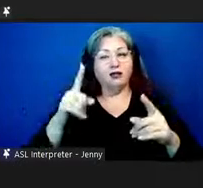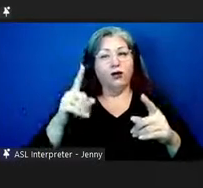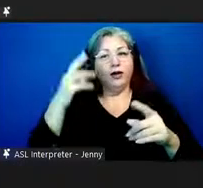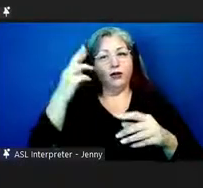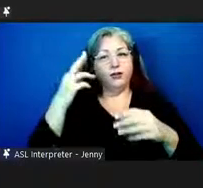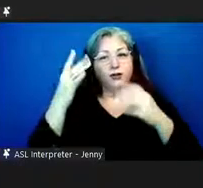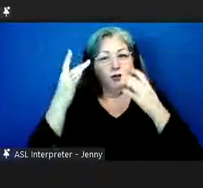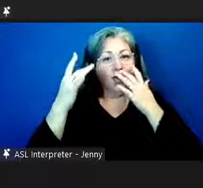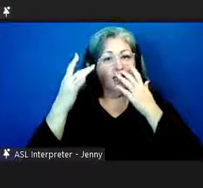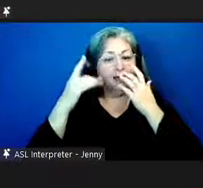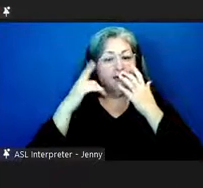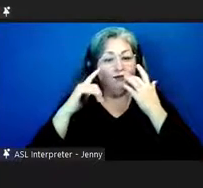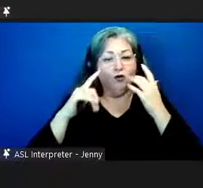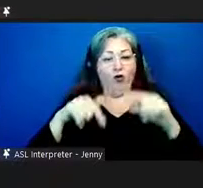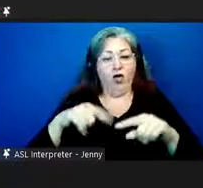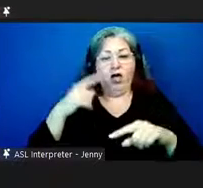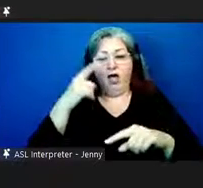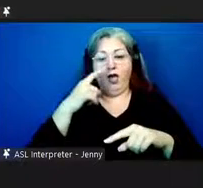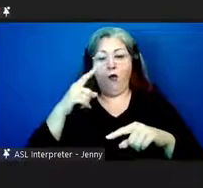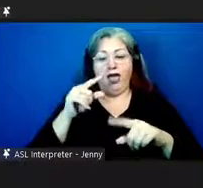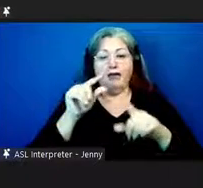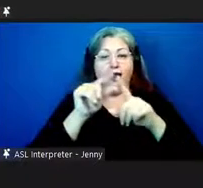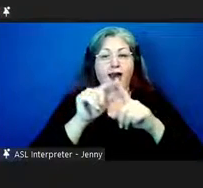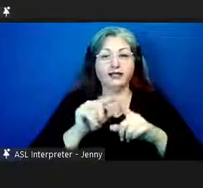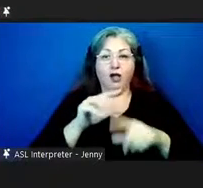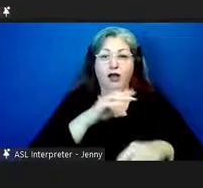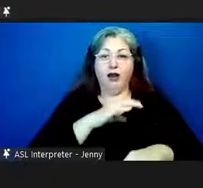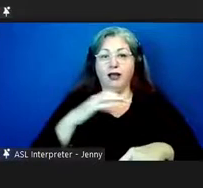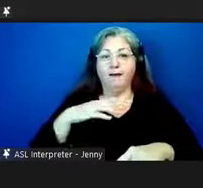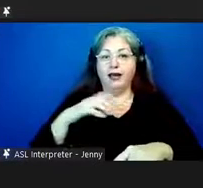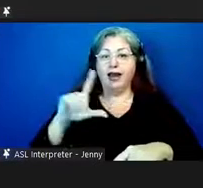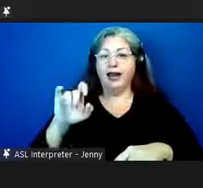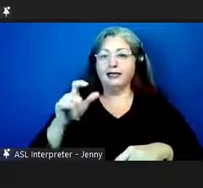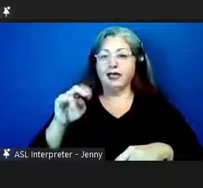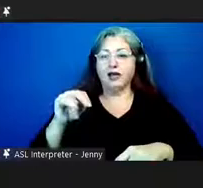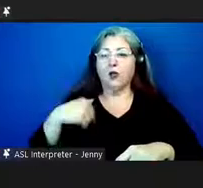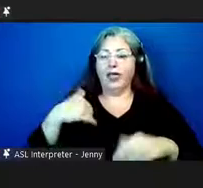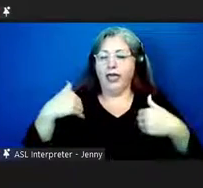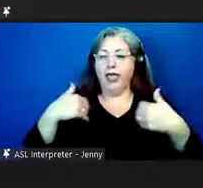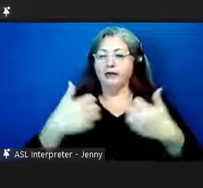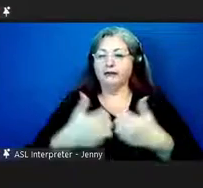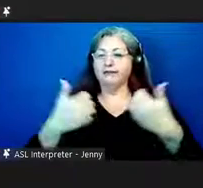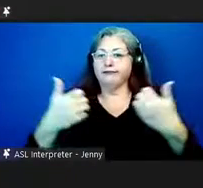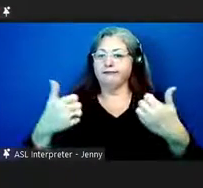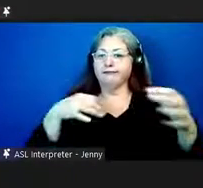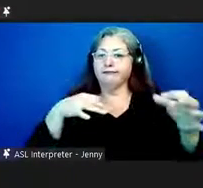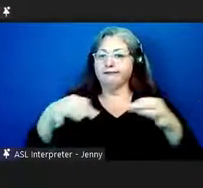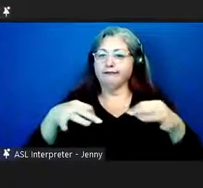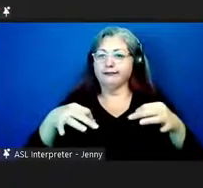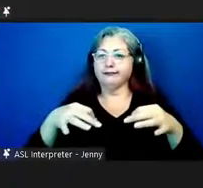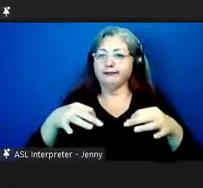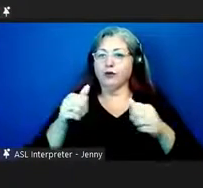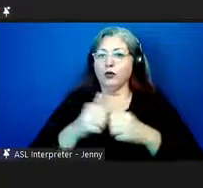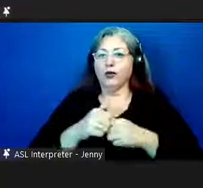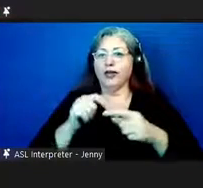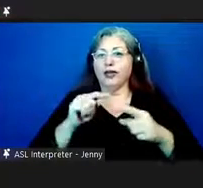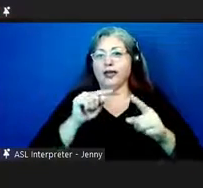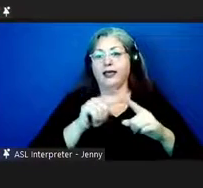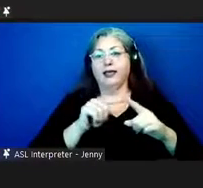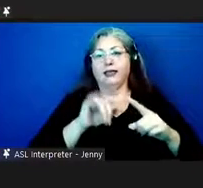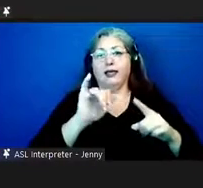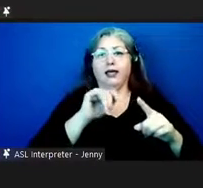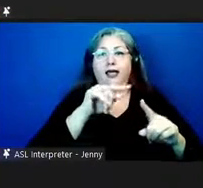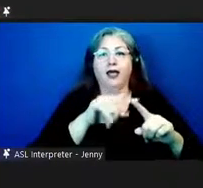in our hawaiian lexicon committee we came up with a distinction between uh such things